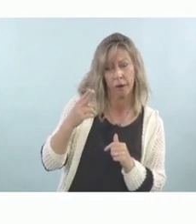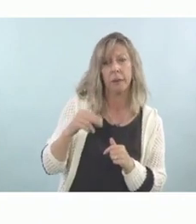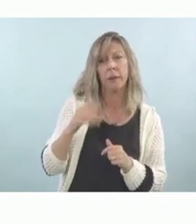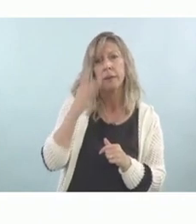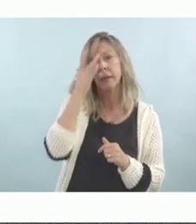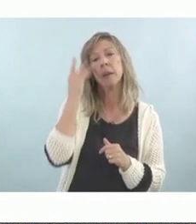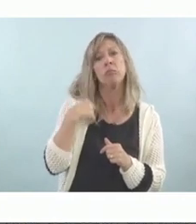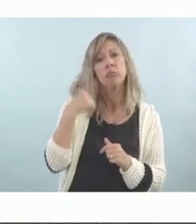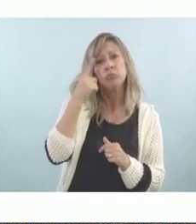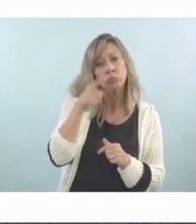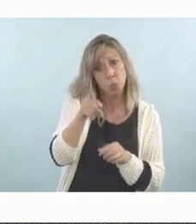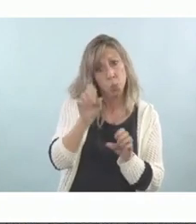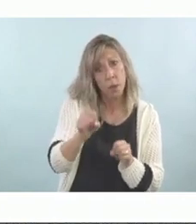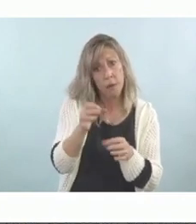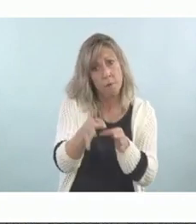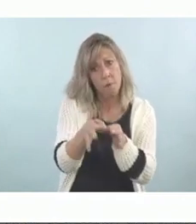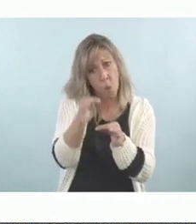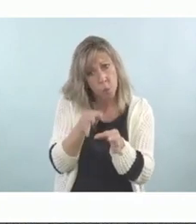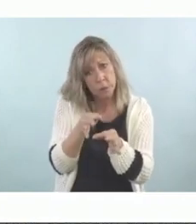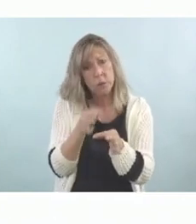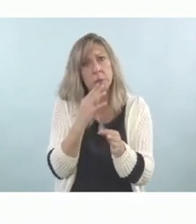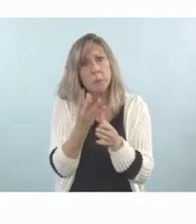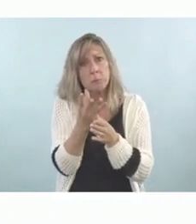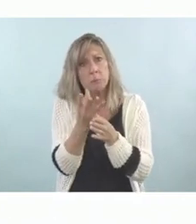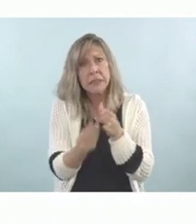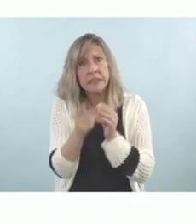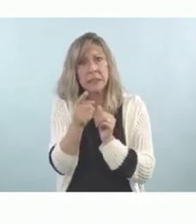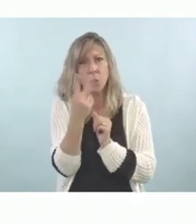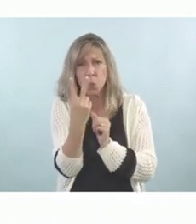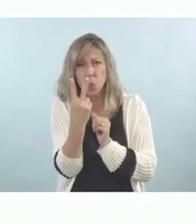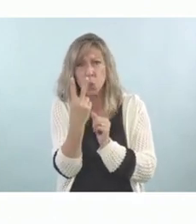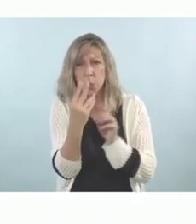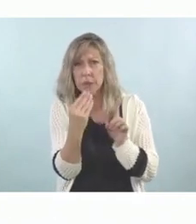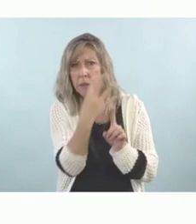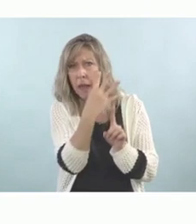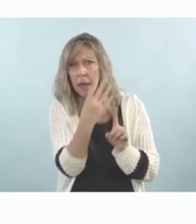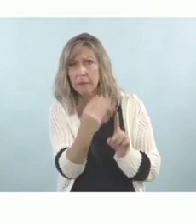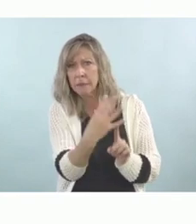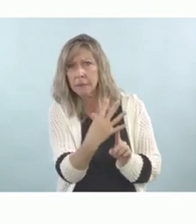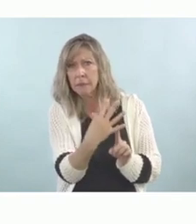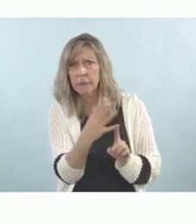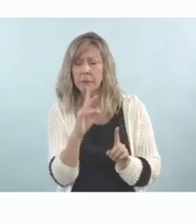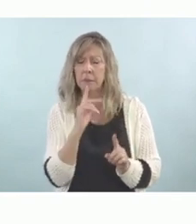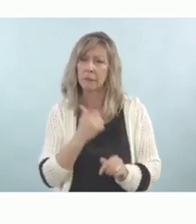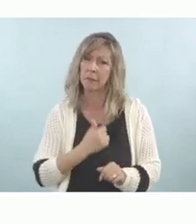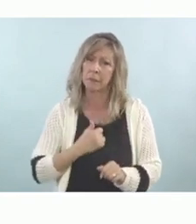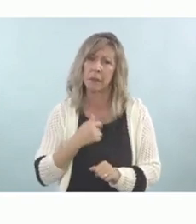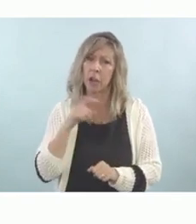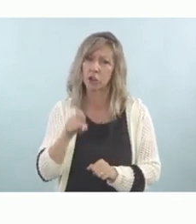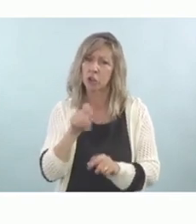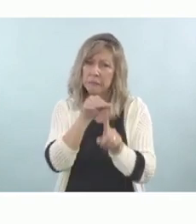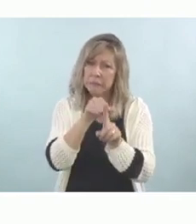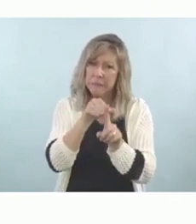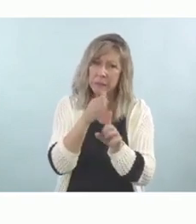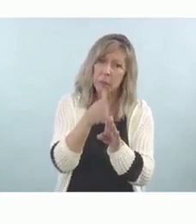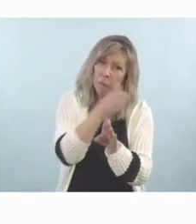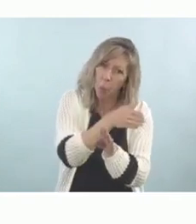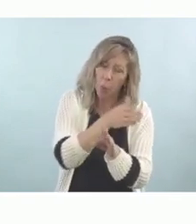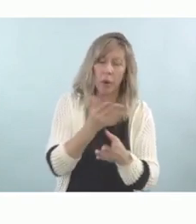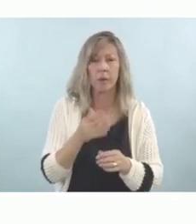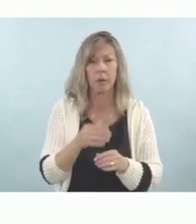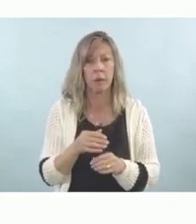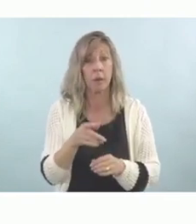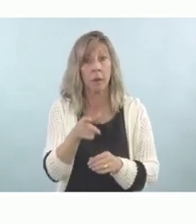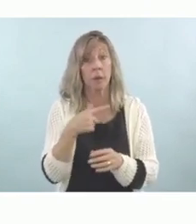to me the slides that were missing. I'm sorry, I should have nudged you regarding that. And I will